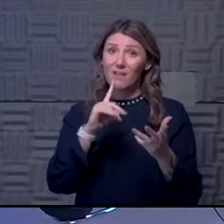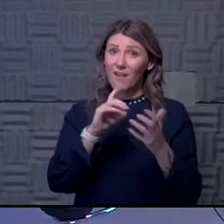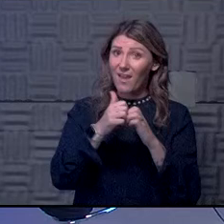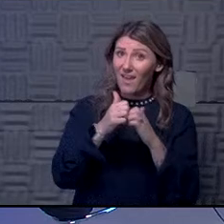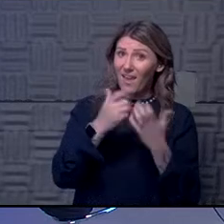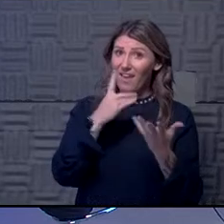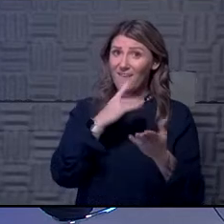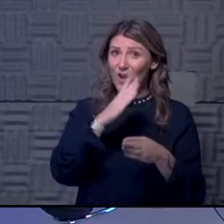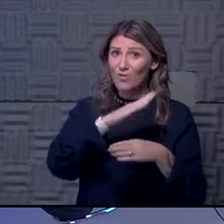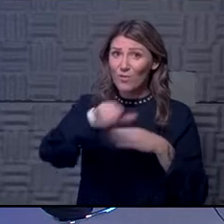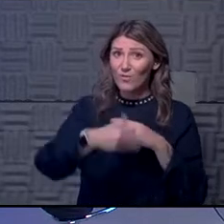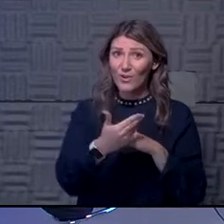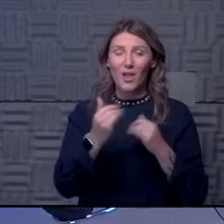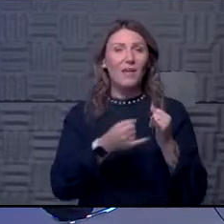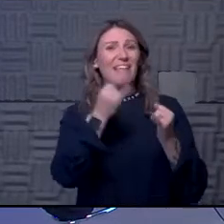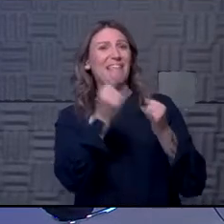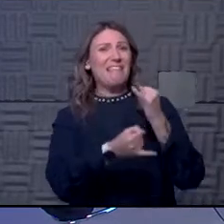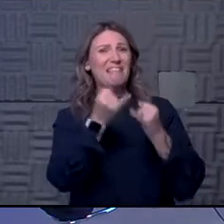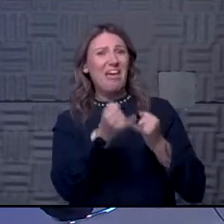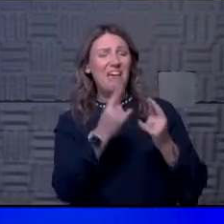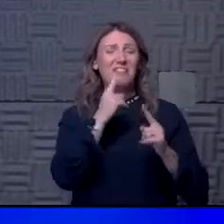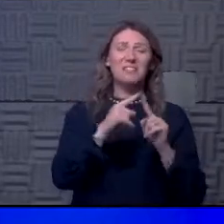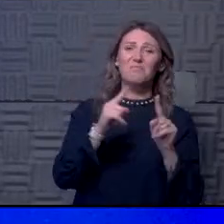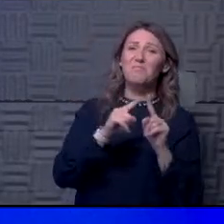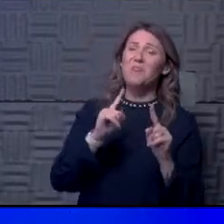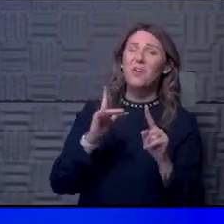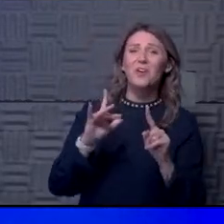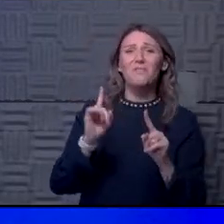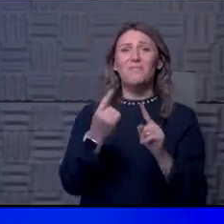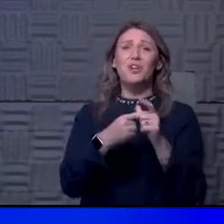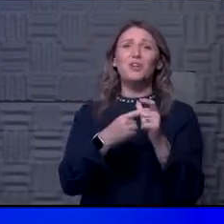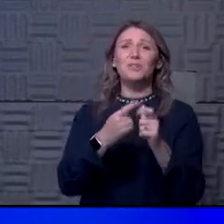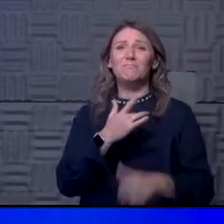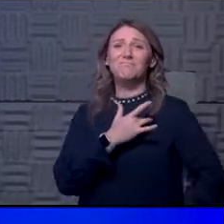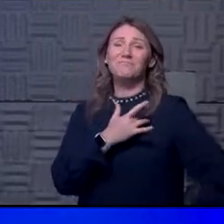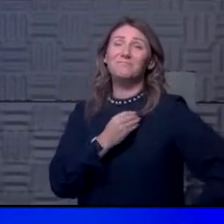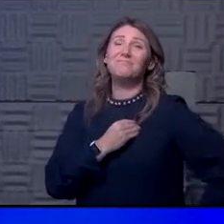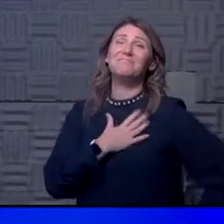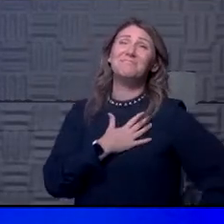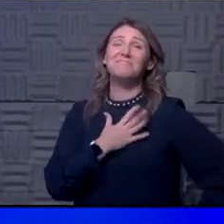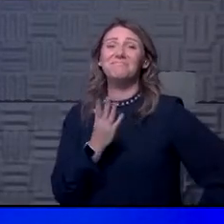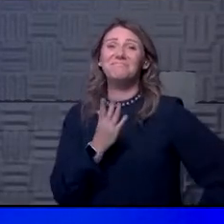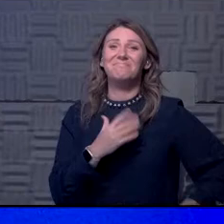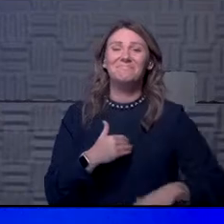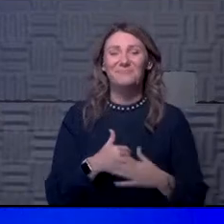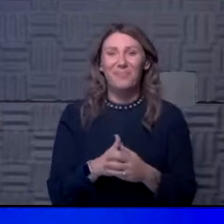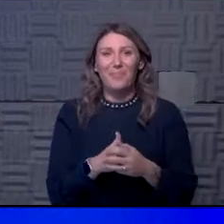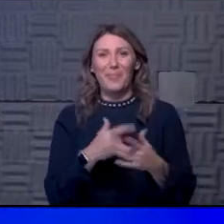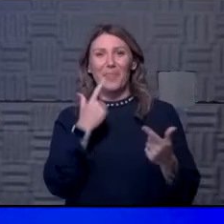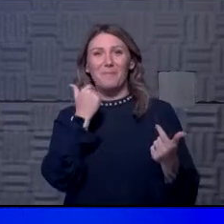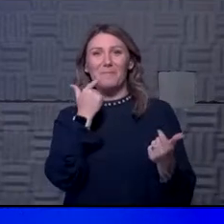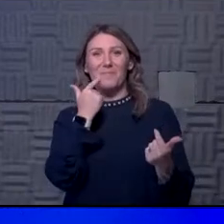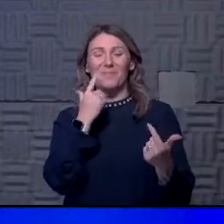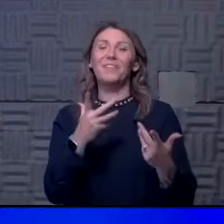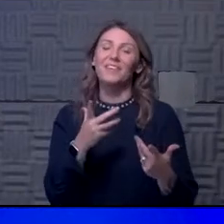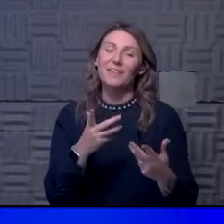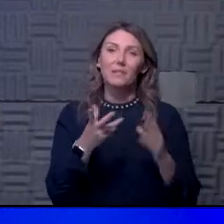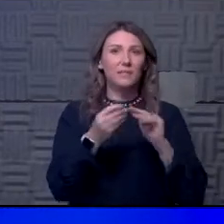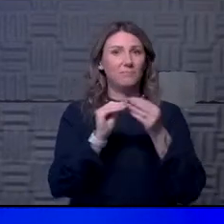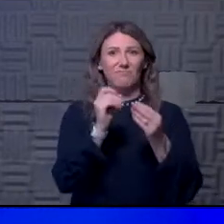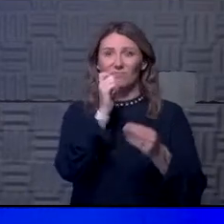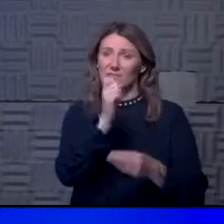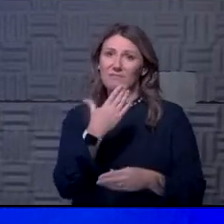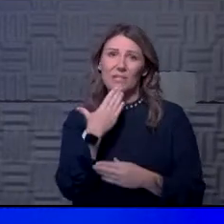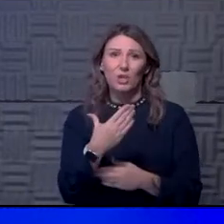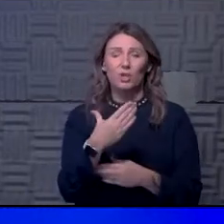call first in your hearts. All right. You know, yeah, we don't want to, the numbers aren't good. They could